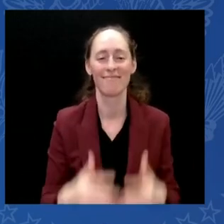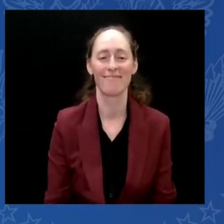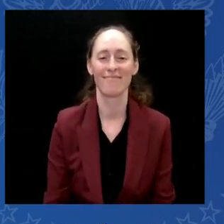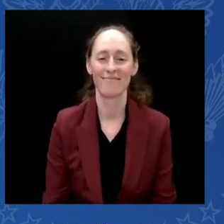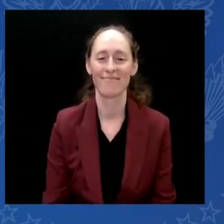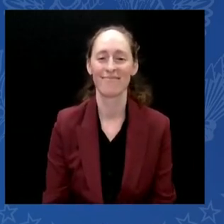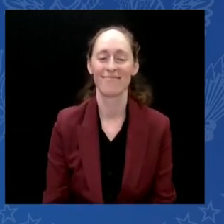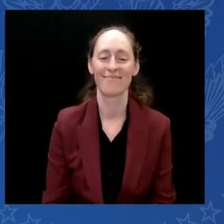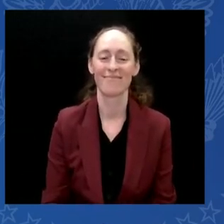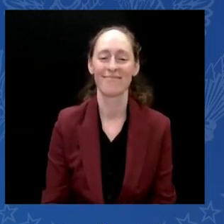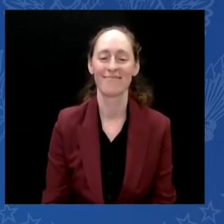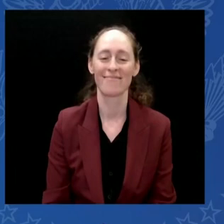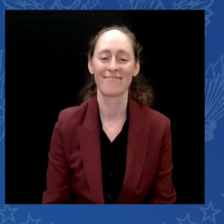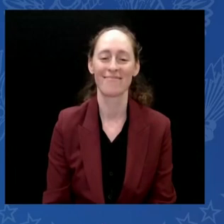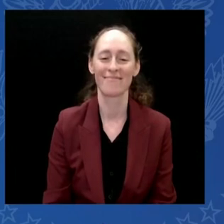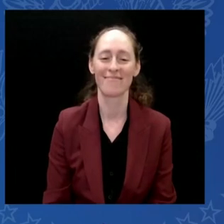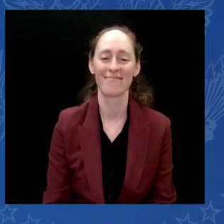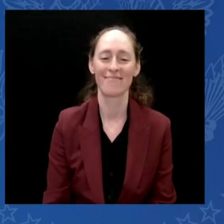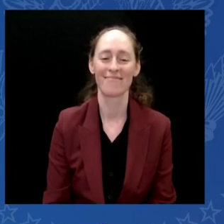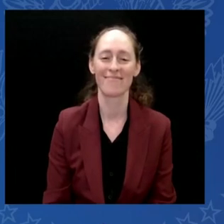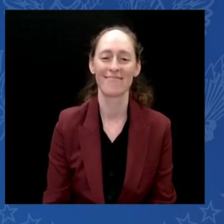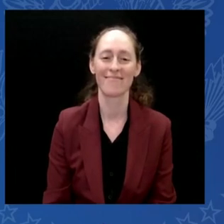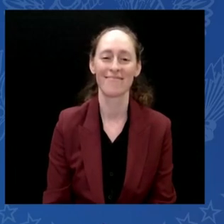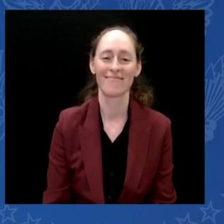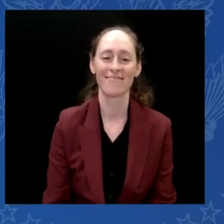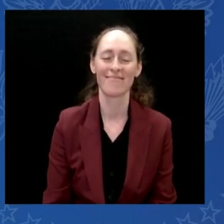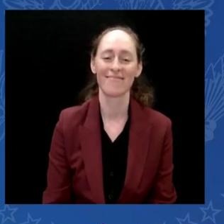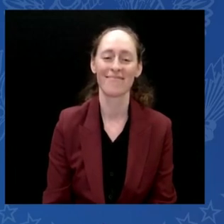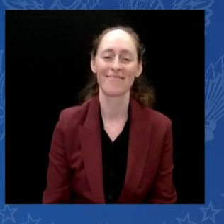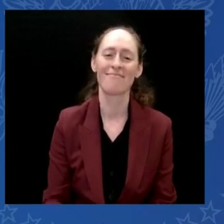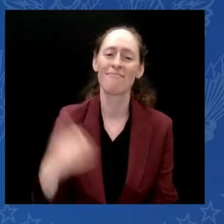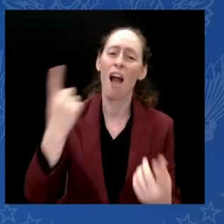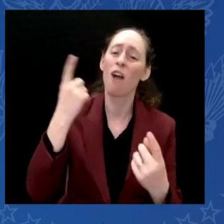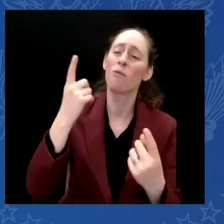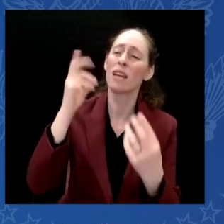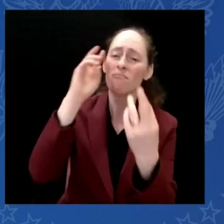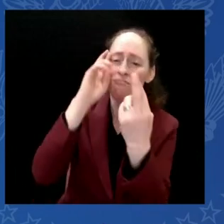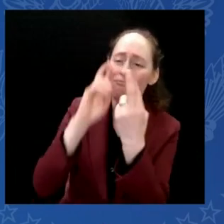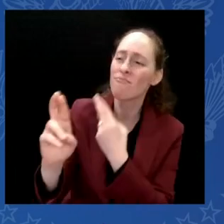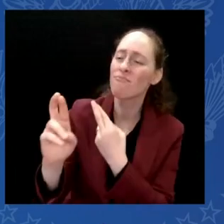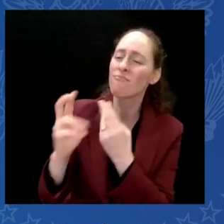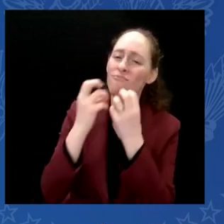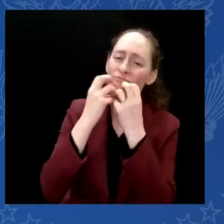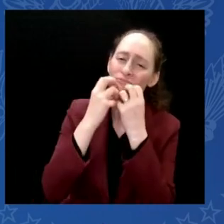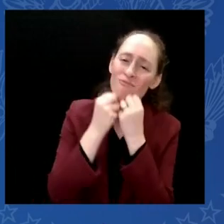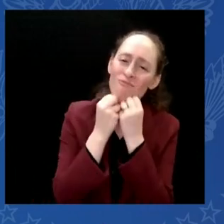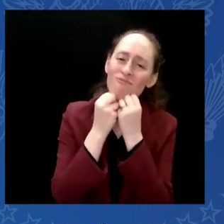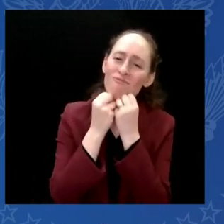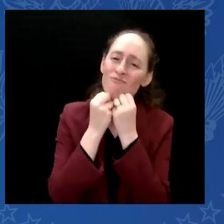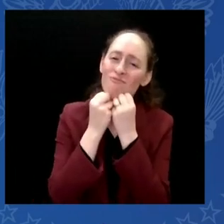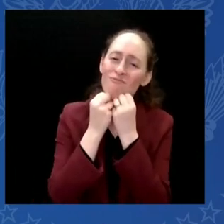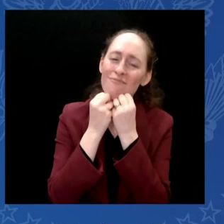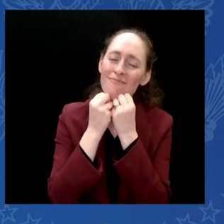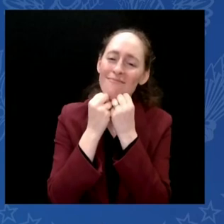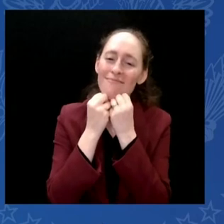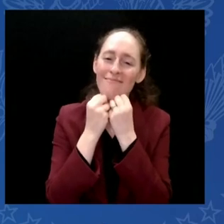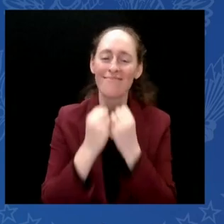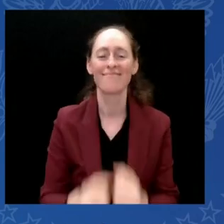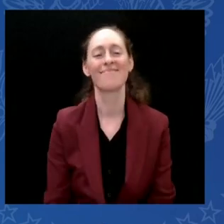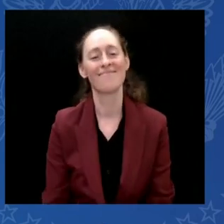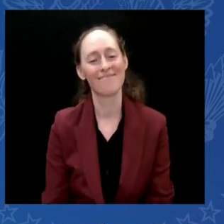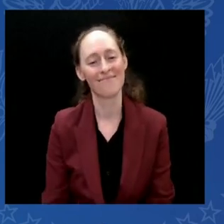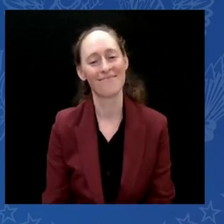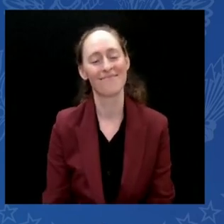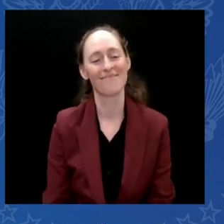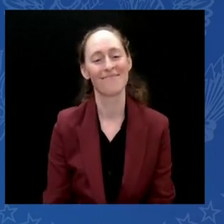season will drain the poison that has infected our politics and set us against one another. I hope this Christmas